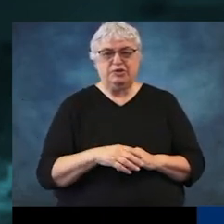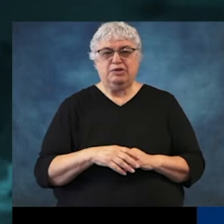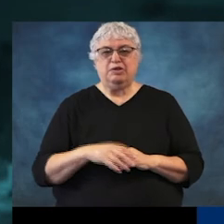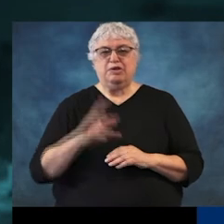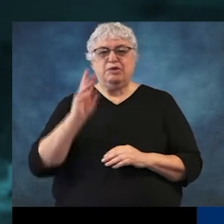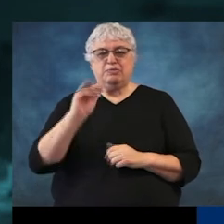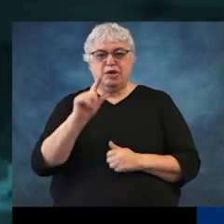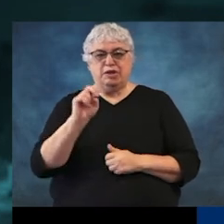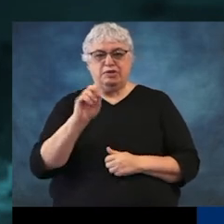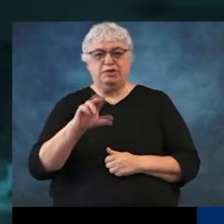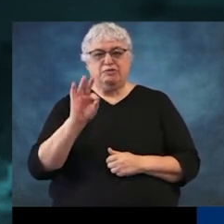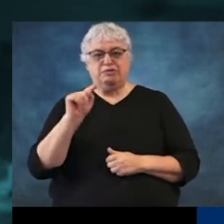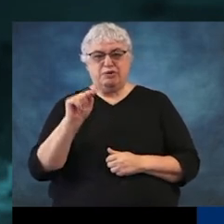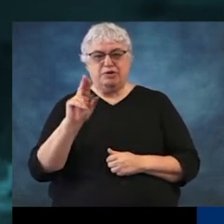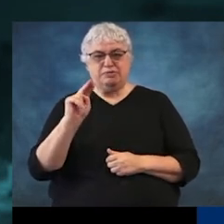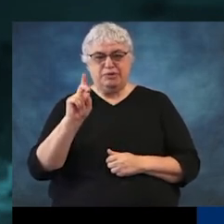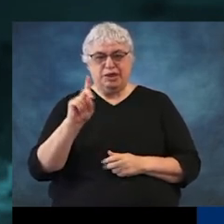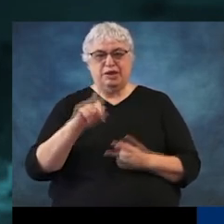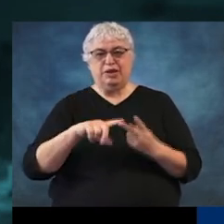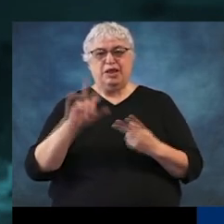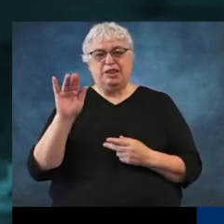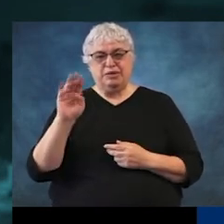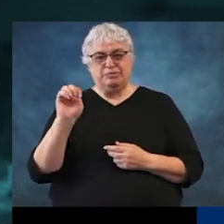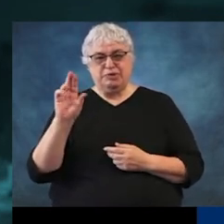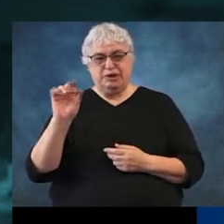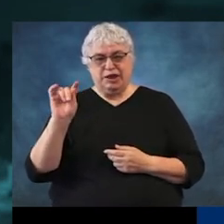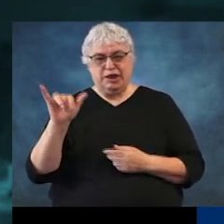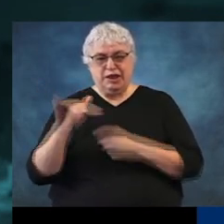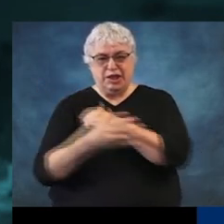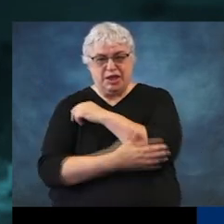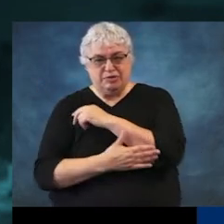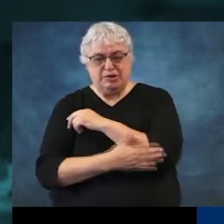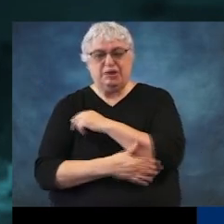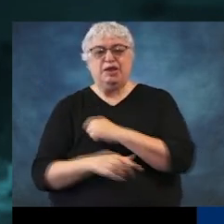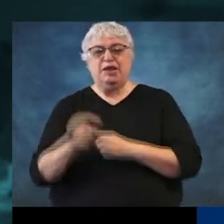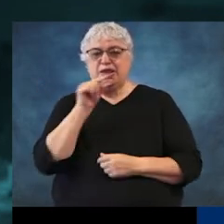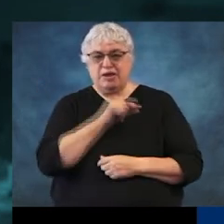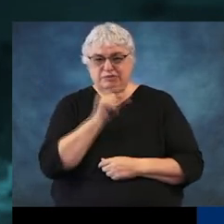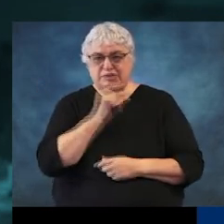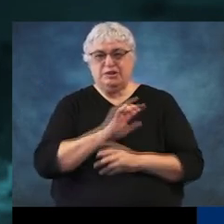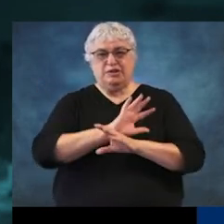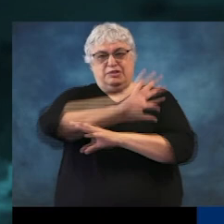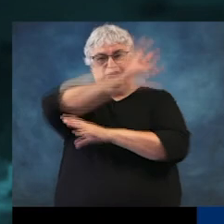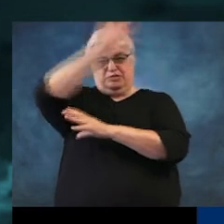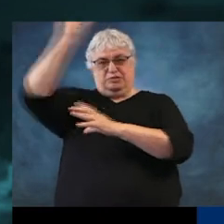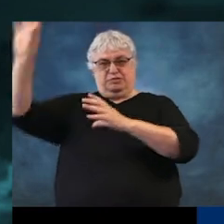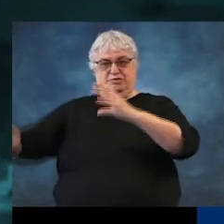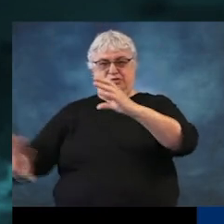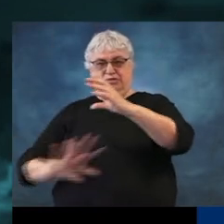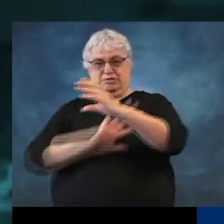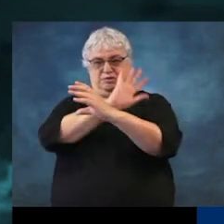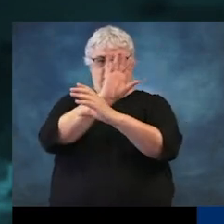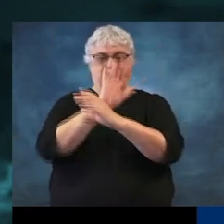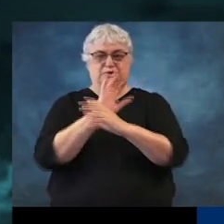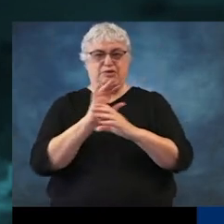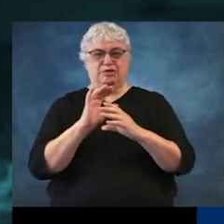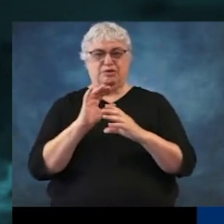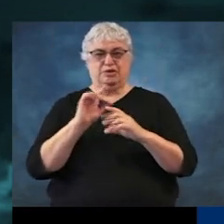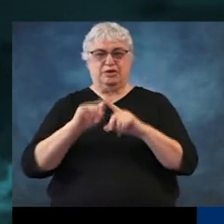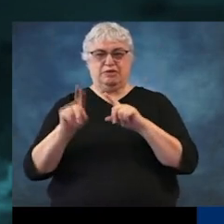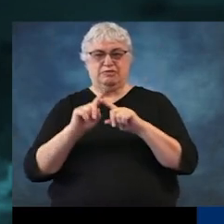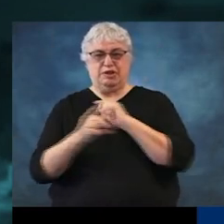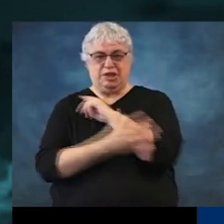Basoria, Galveston, and even a little bit into Liberty County. And so this is becoming an increasingly regional type network